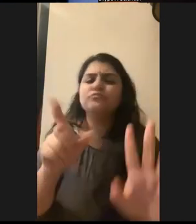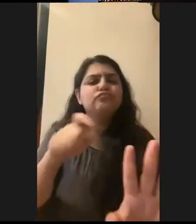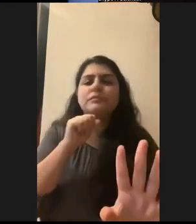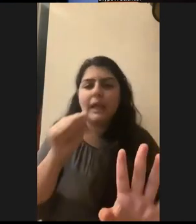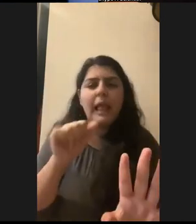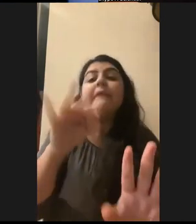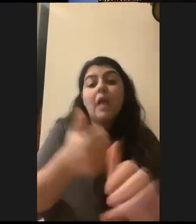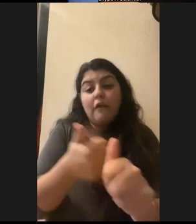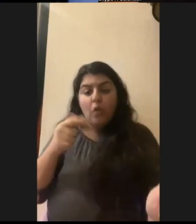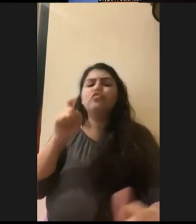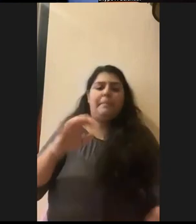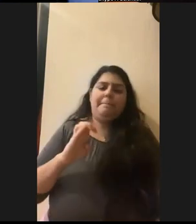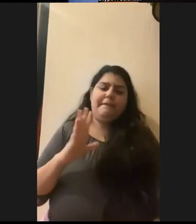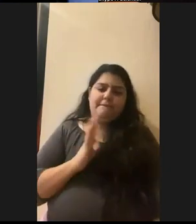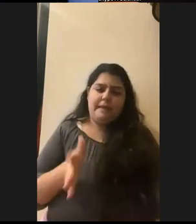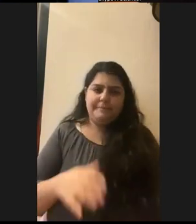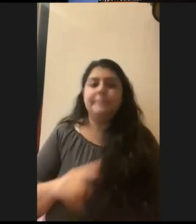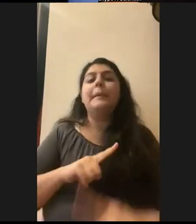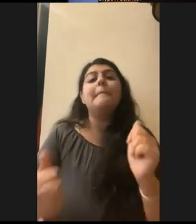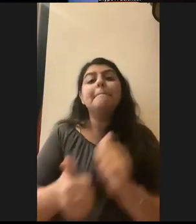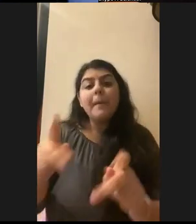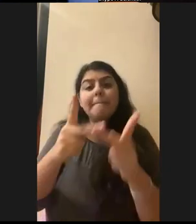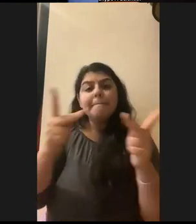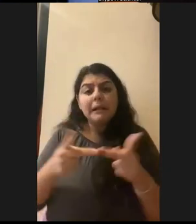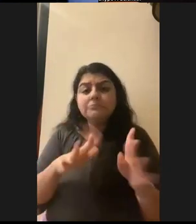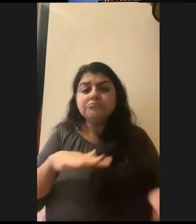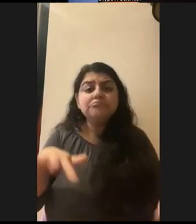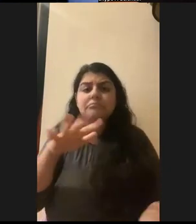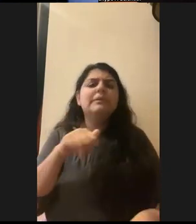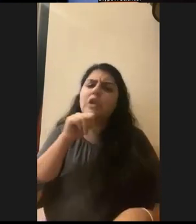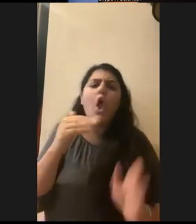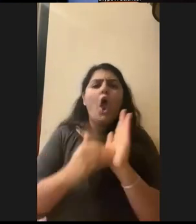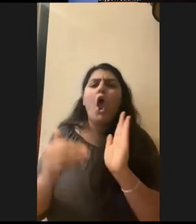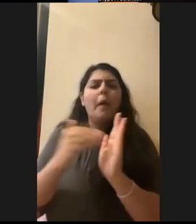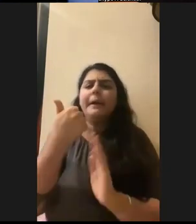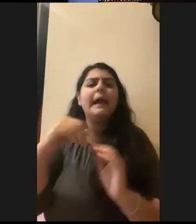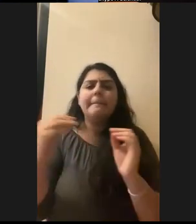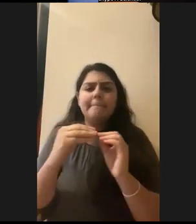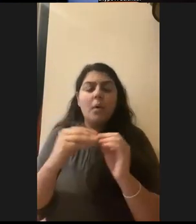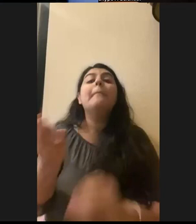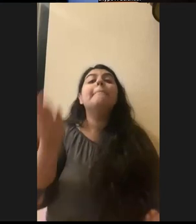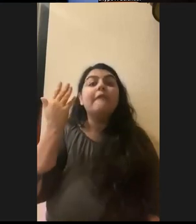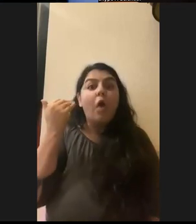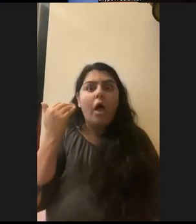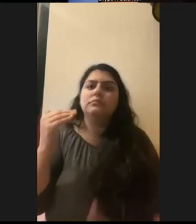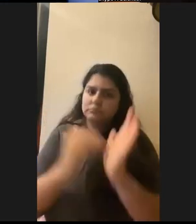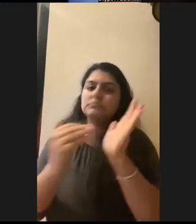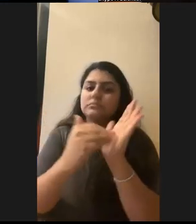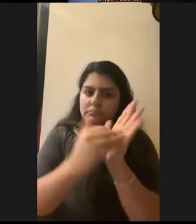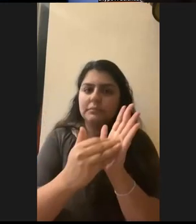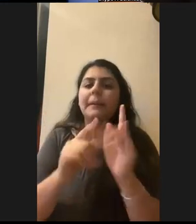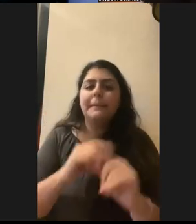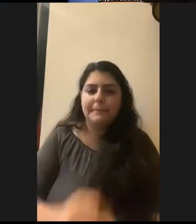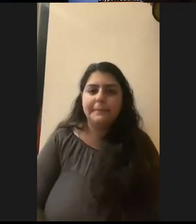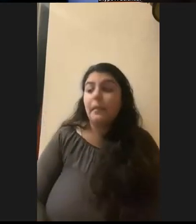Um, and again, in most places, it's not very common anymore. It used to be a lot more prevalent. Well,